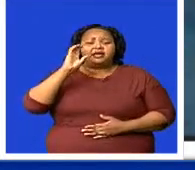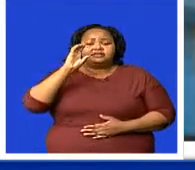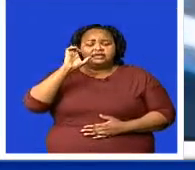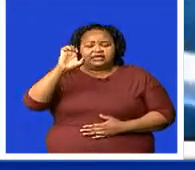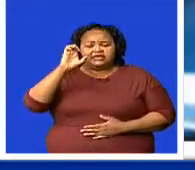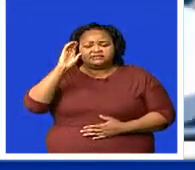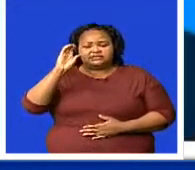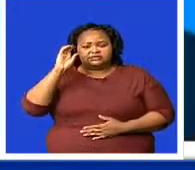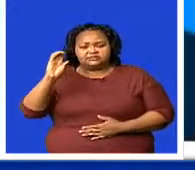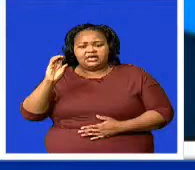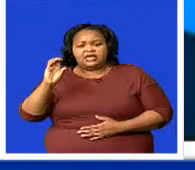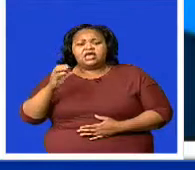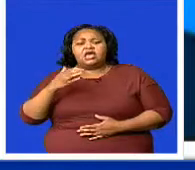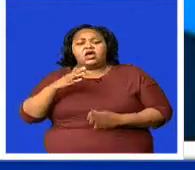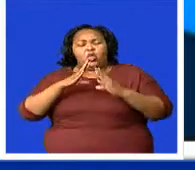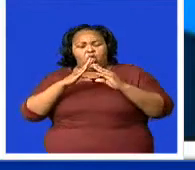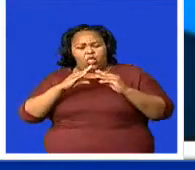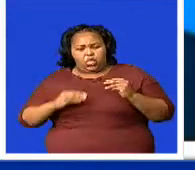country.